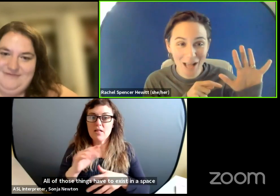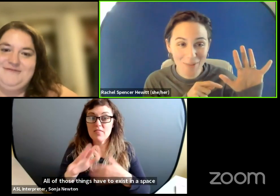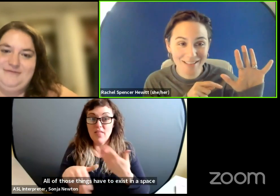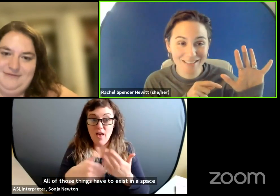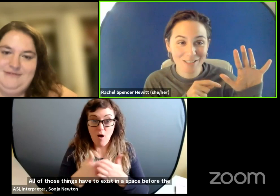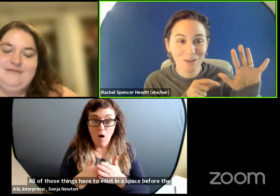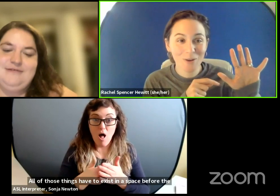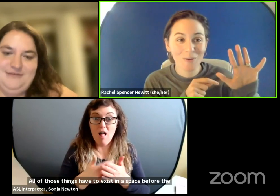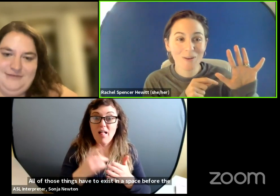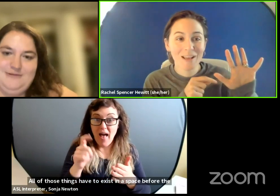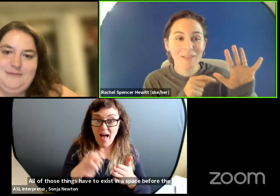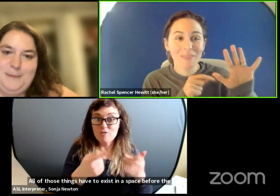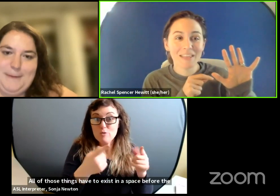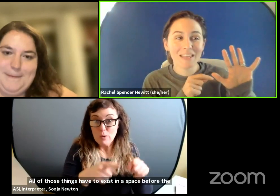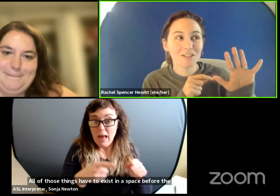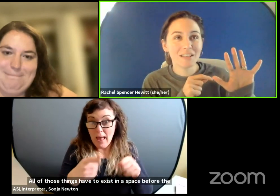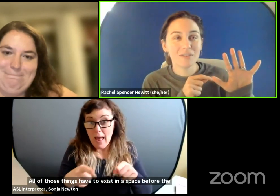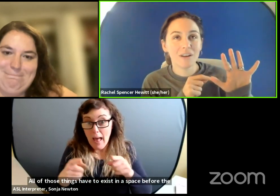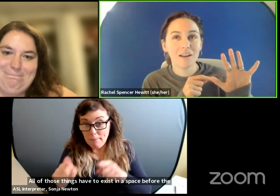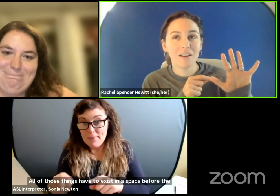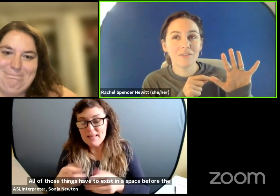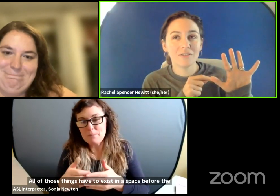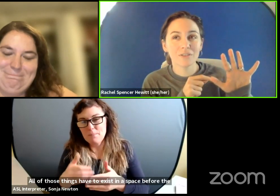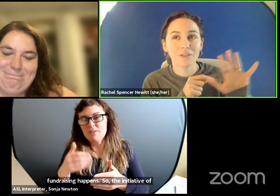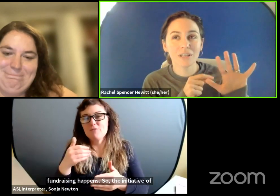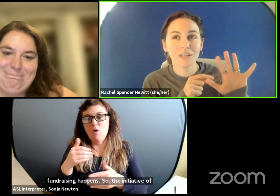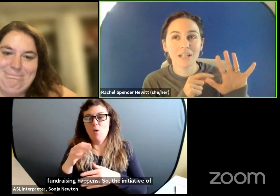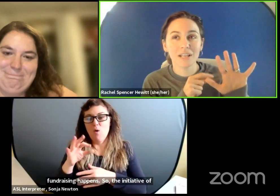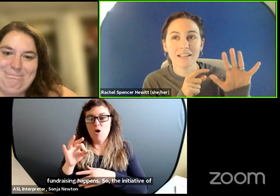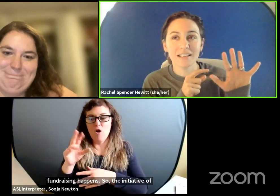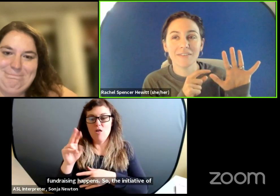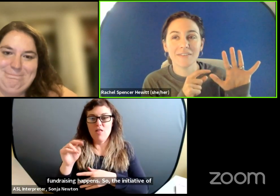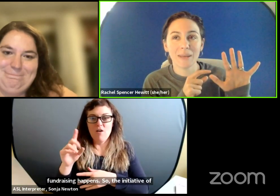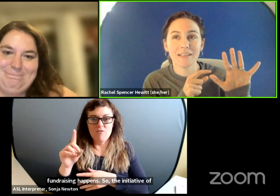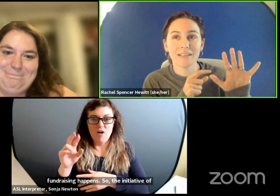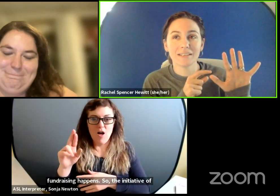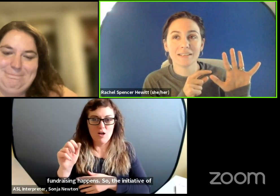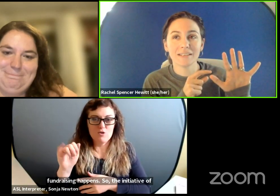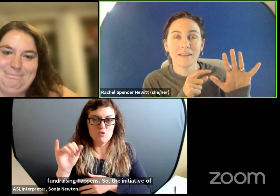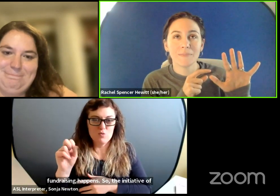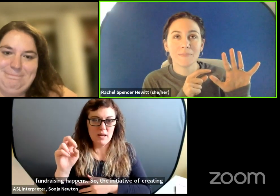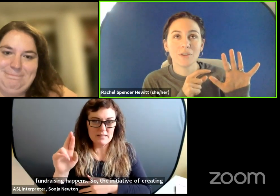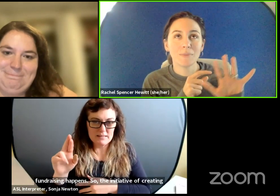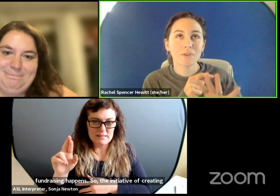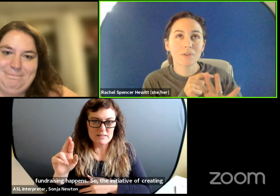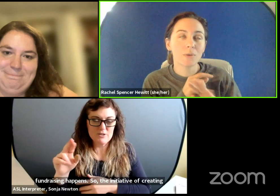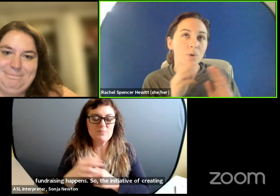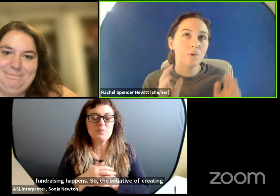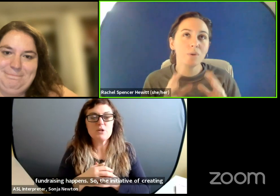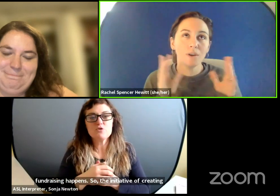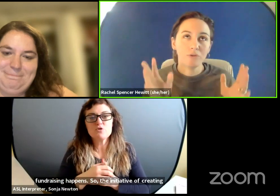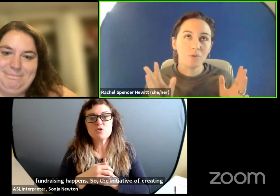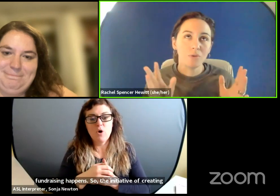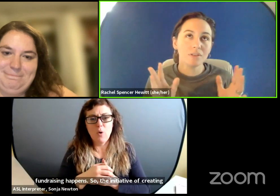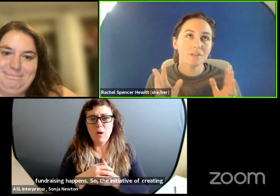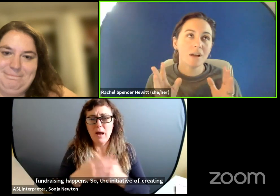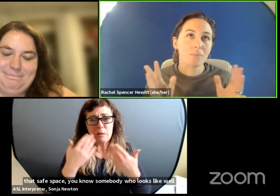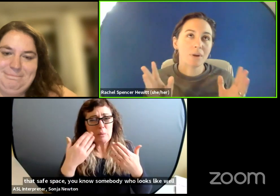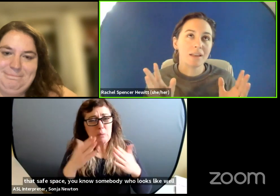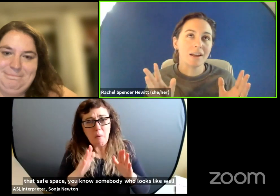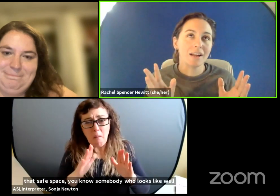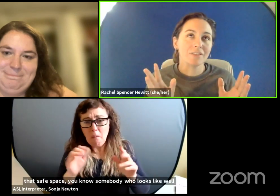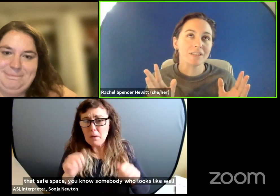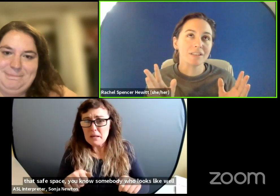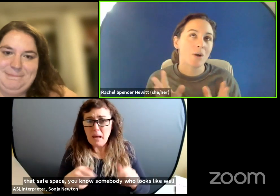fundraising happens. So the initiative of creating that safe space, you know, so many folks are like, well, we don't know if we can afford to